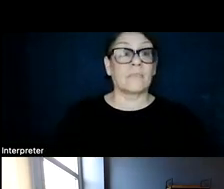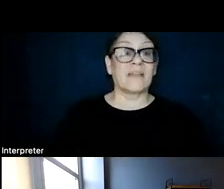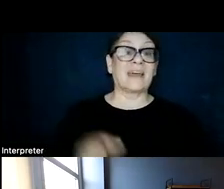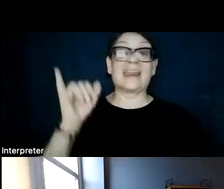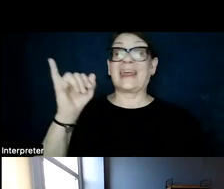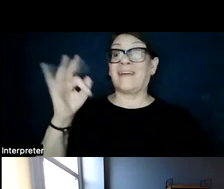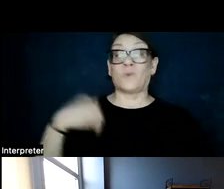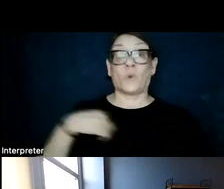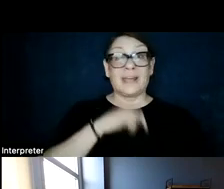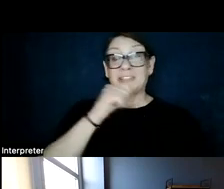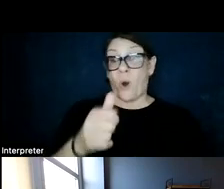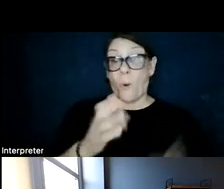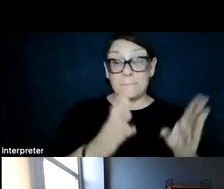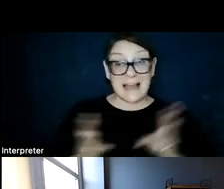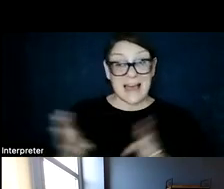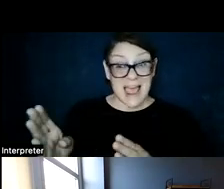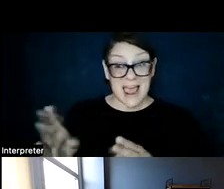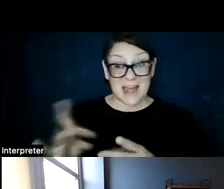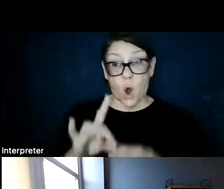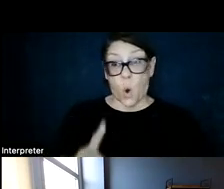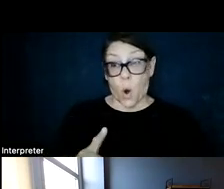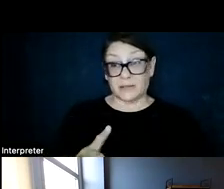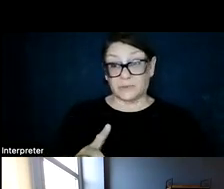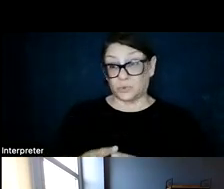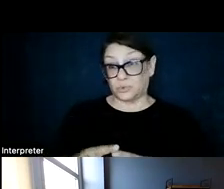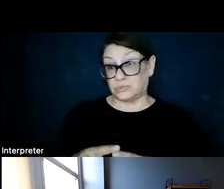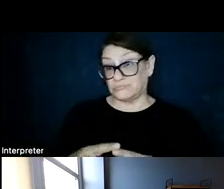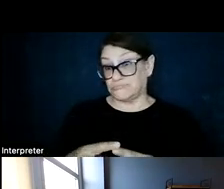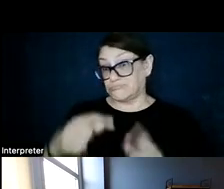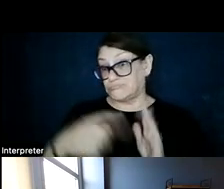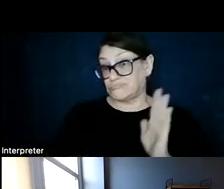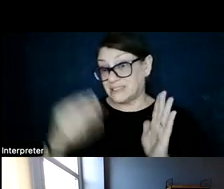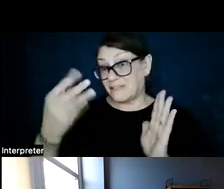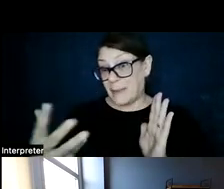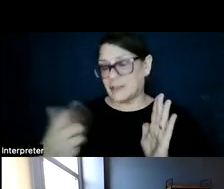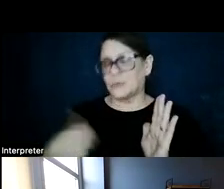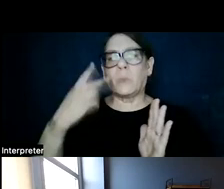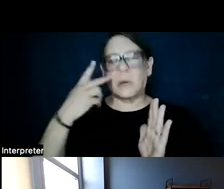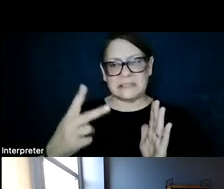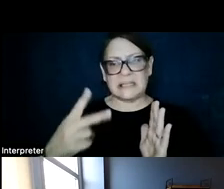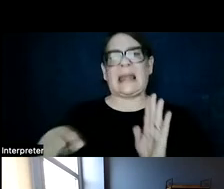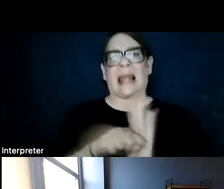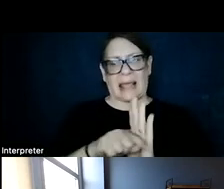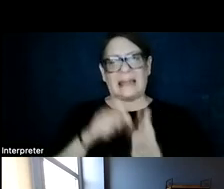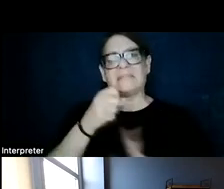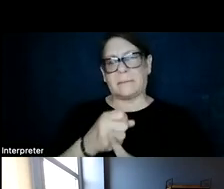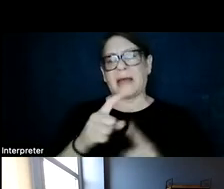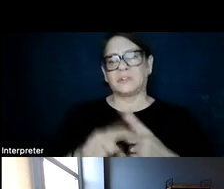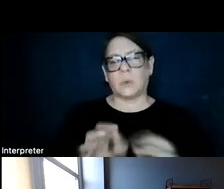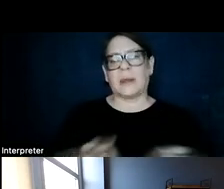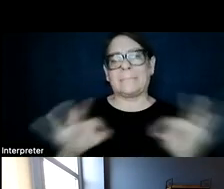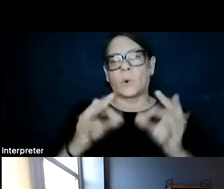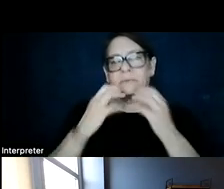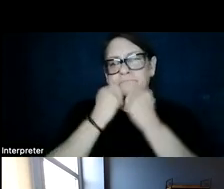don't plan accordingly, we may see very significant negative impacts to important habitat.